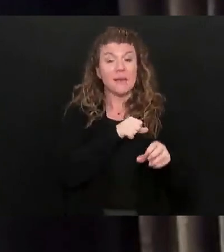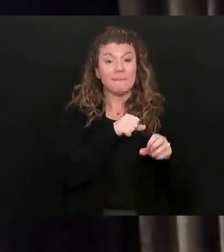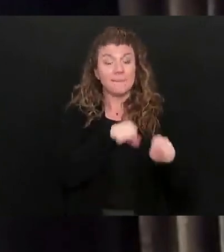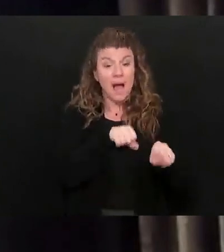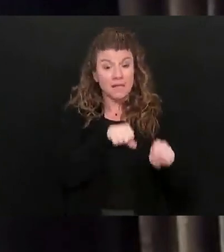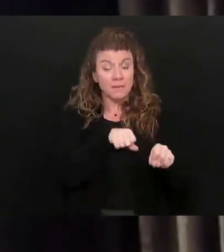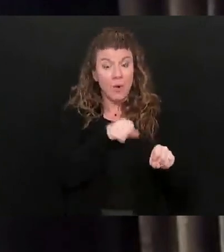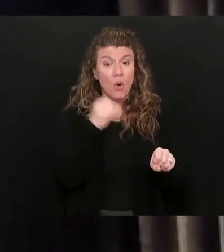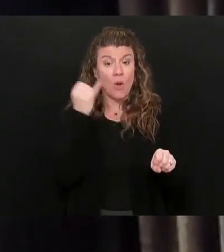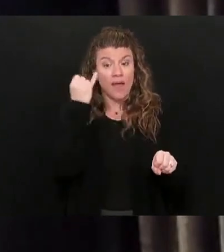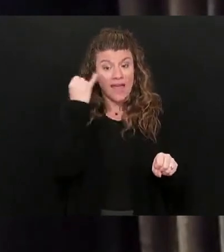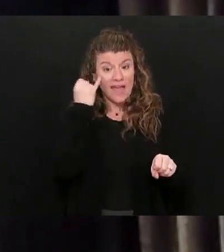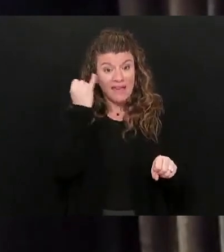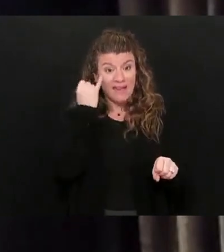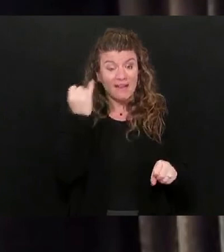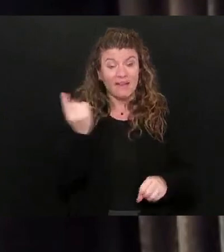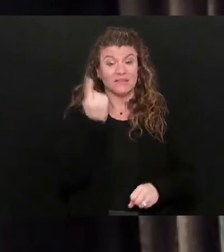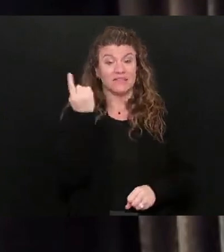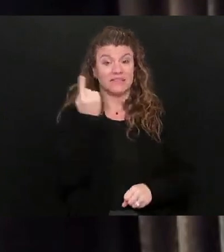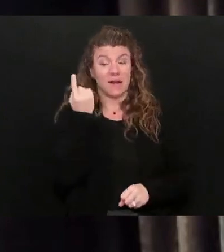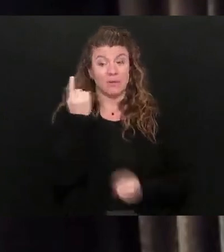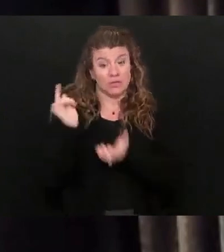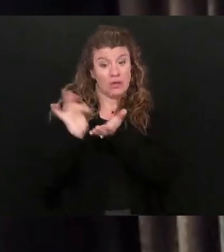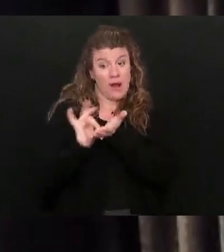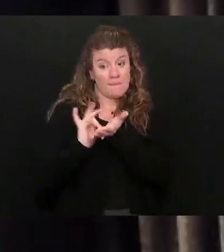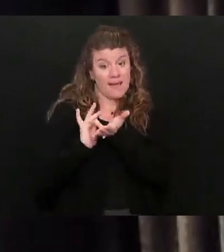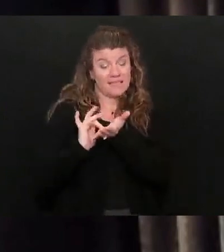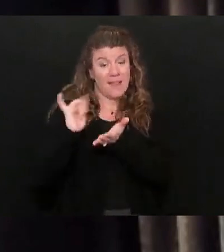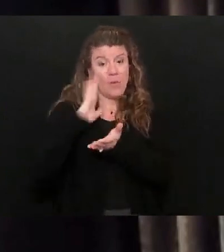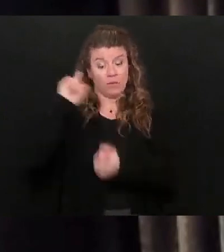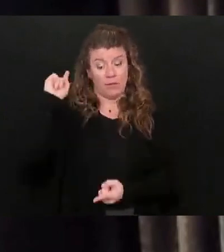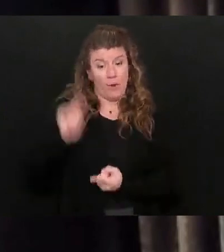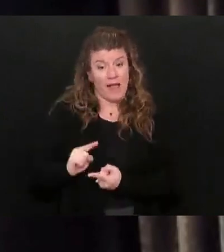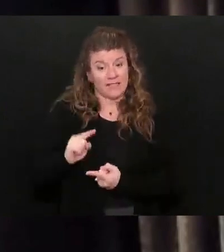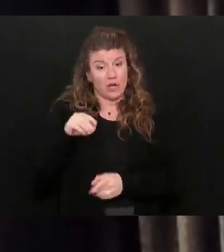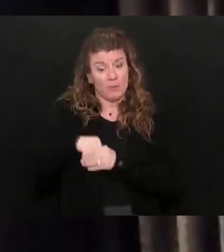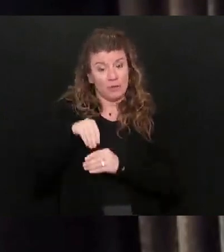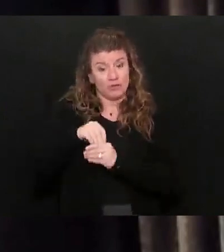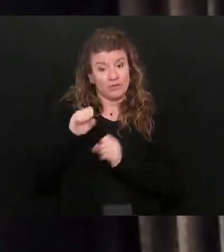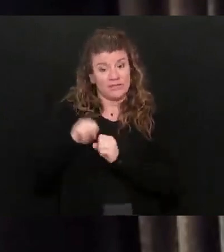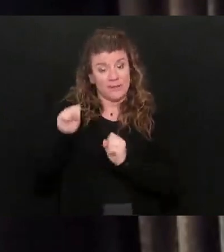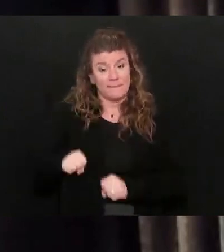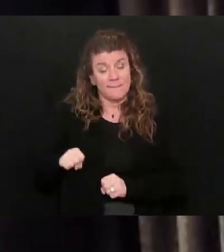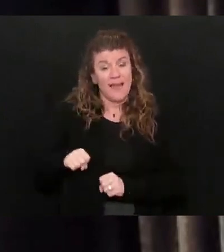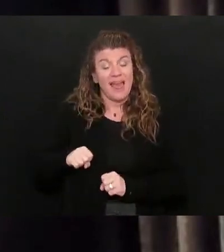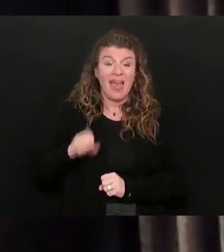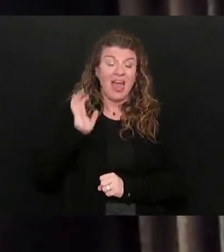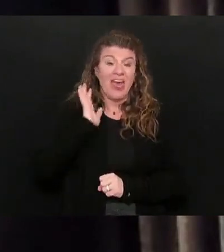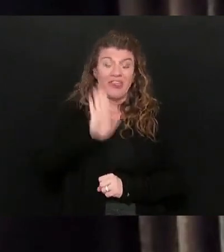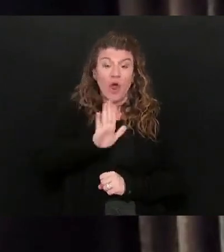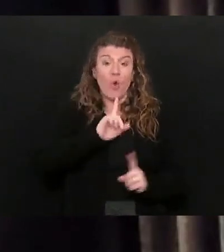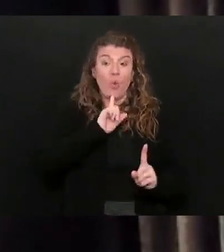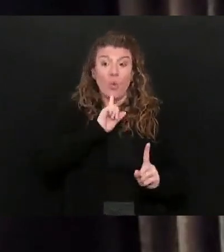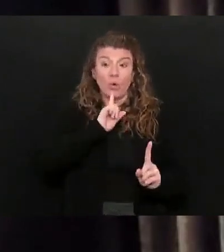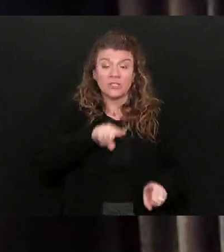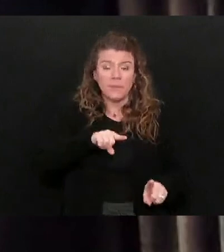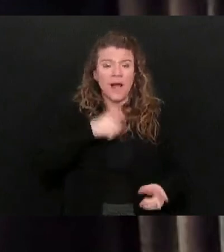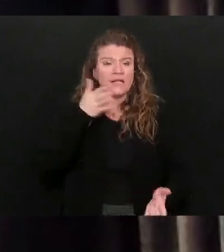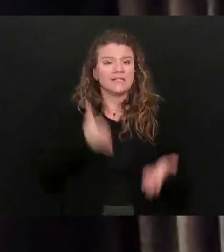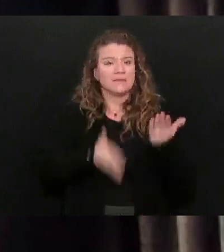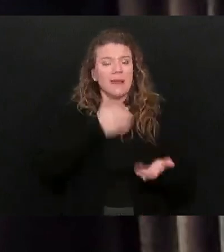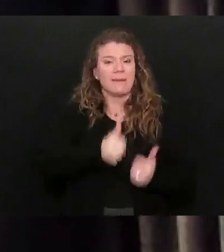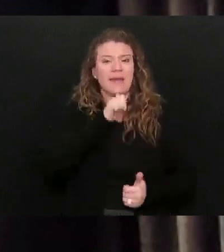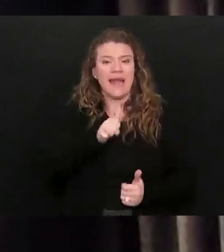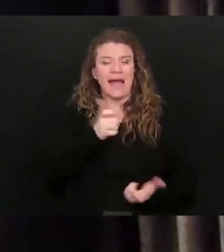if people are on medicines that suppress the immune system, that their response to the vaccine may not be quite as robust